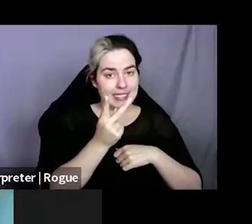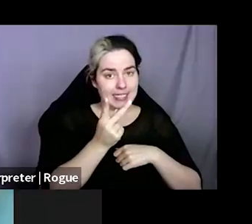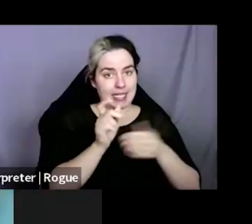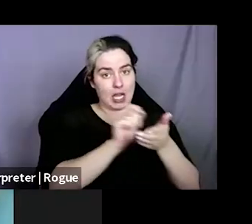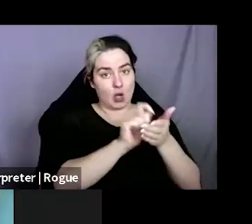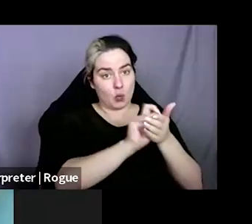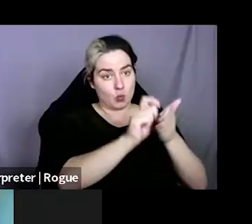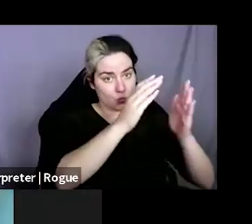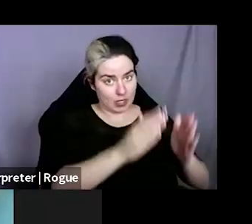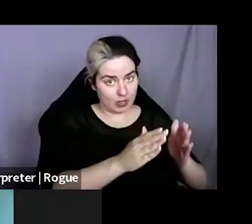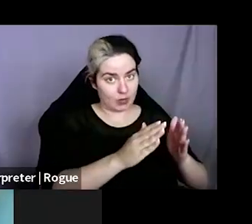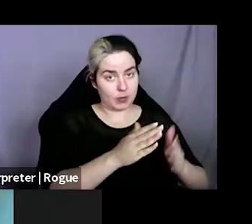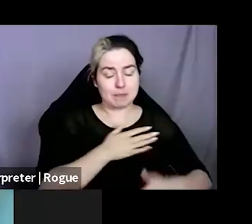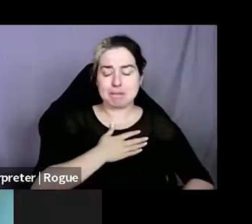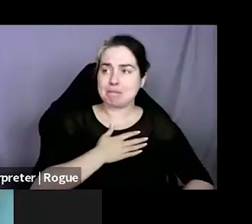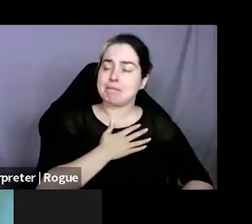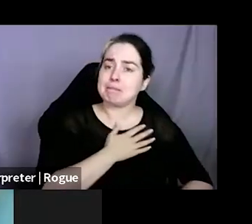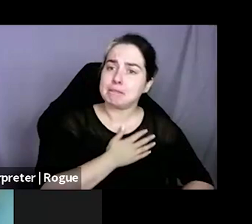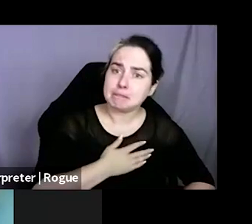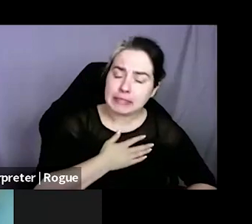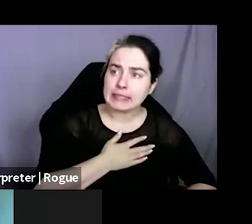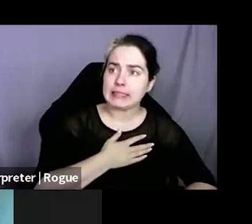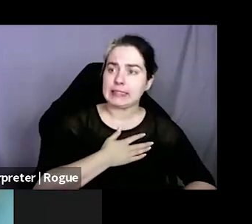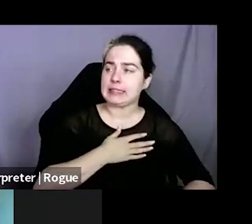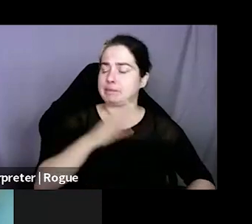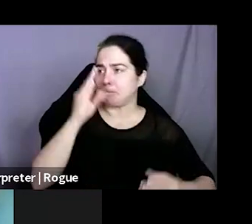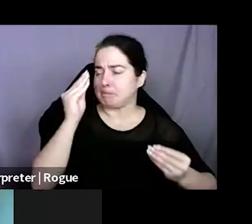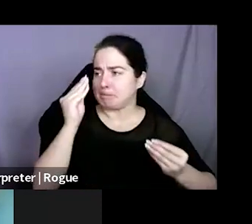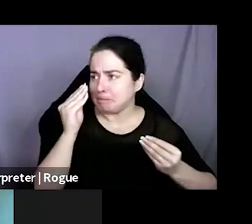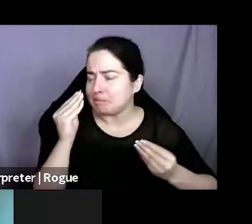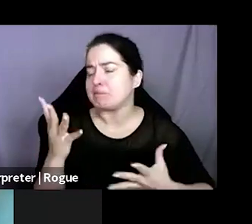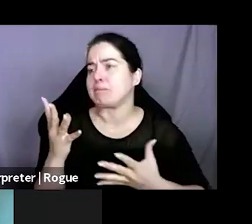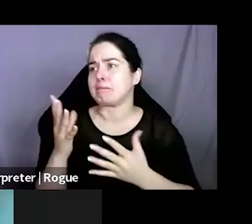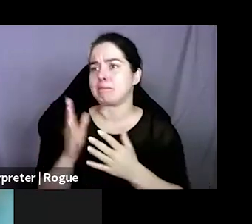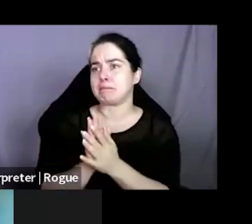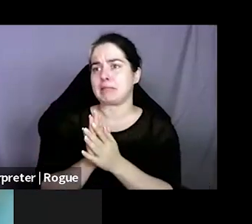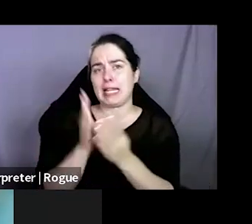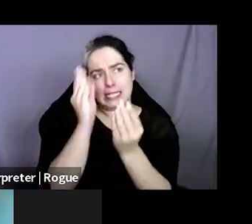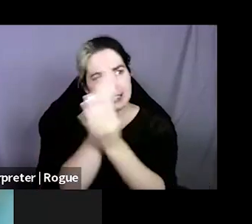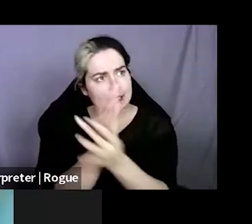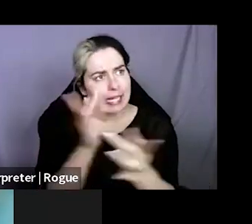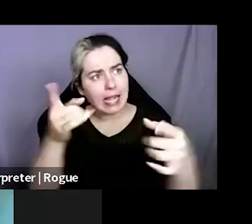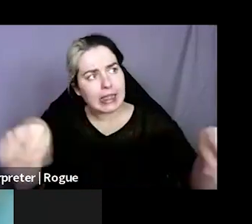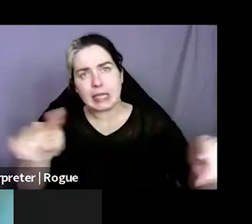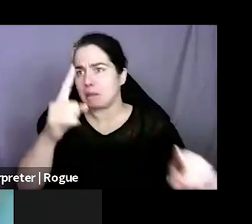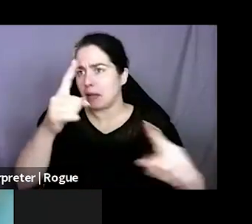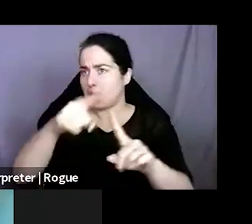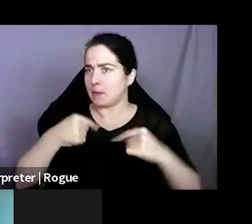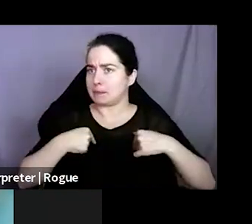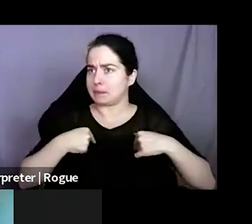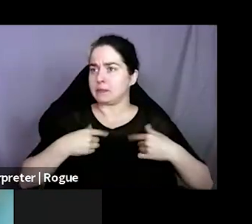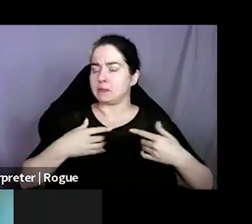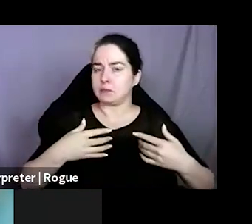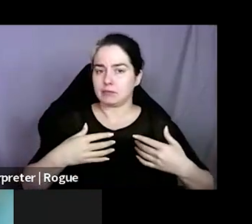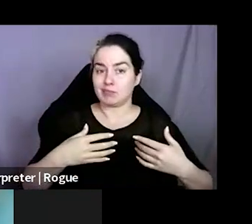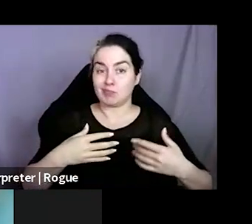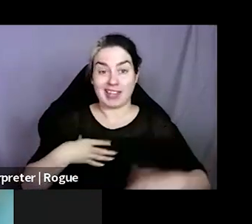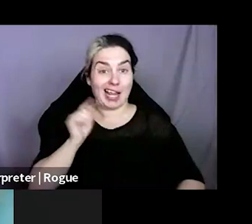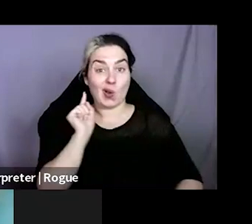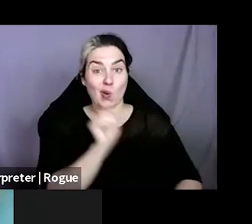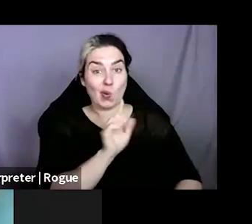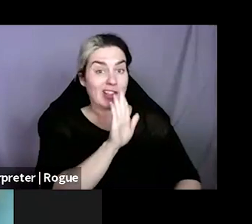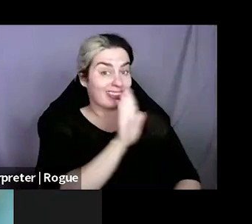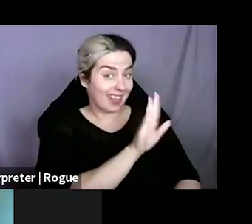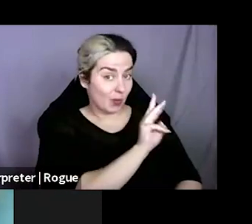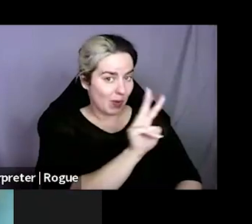about them and you know, that kind of thing. And then I go to their website and the only options I